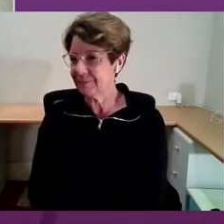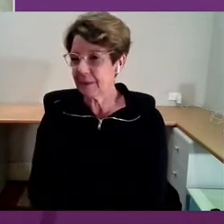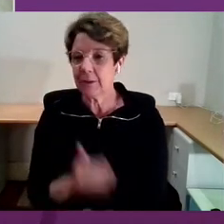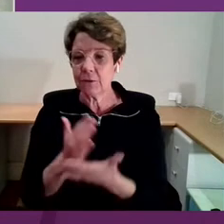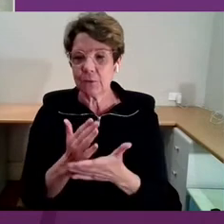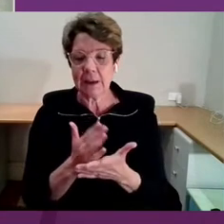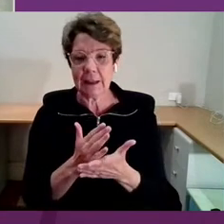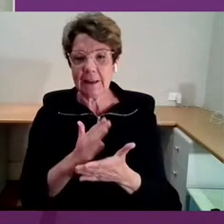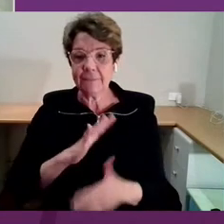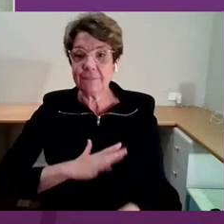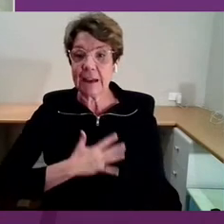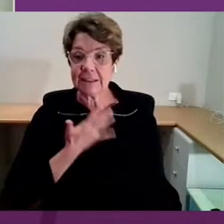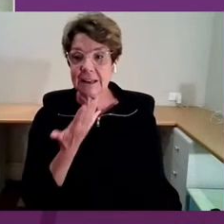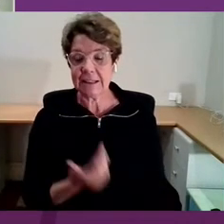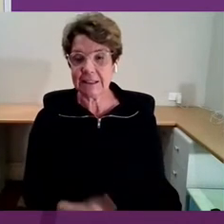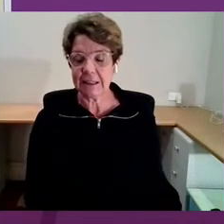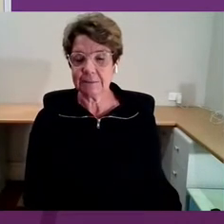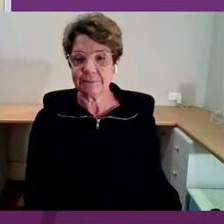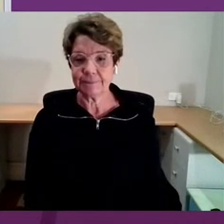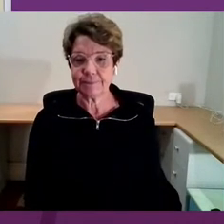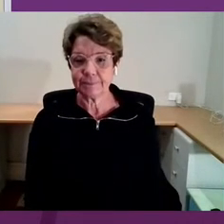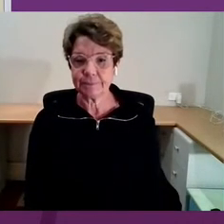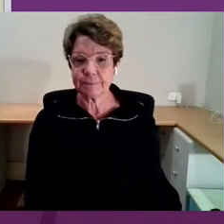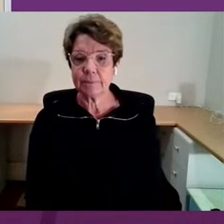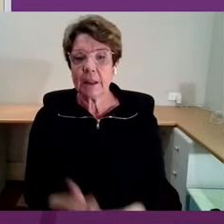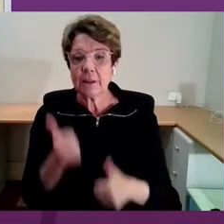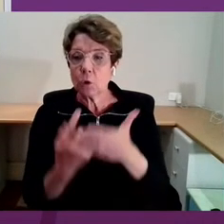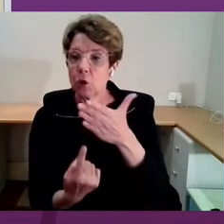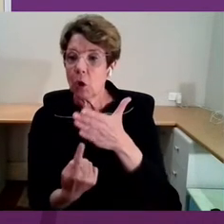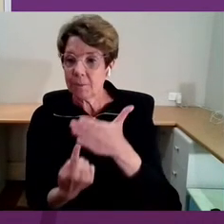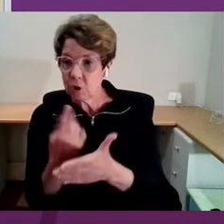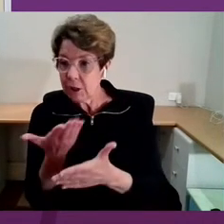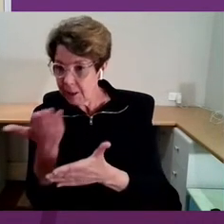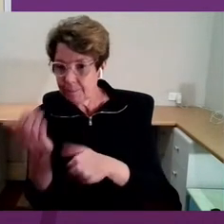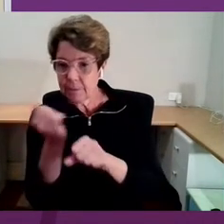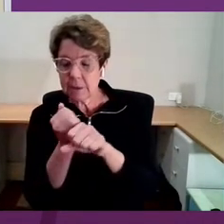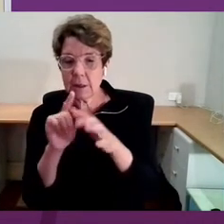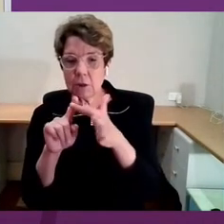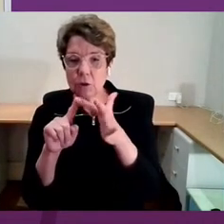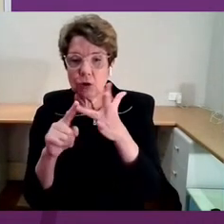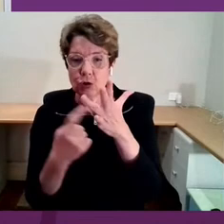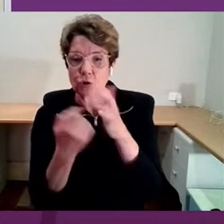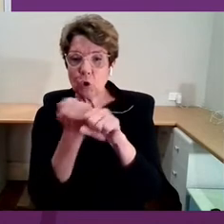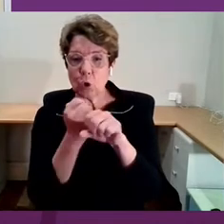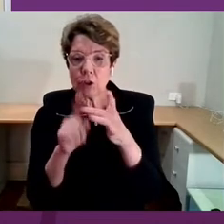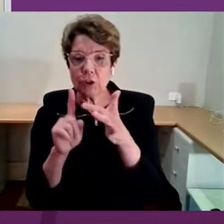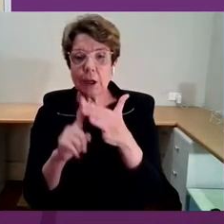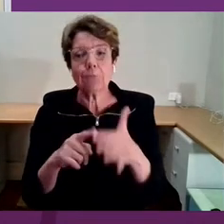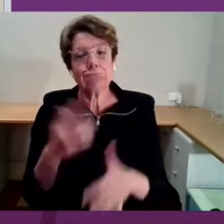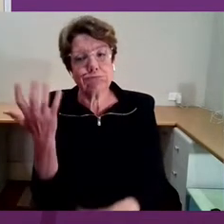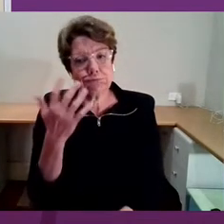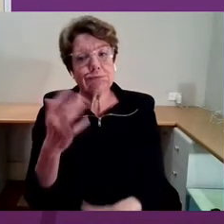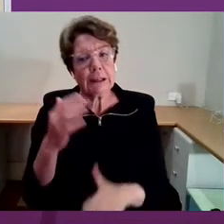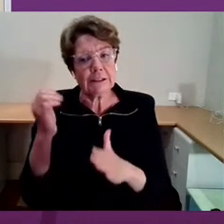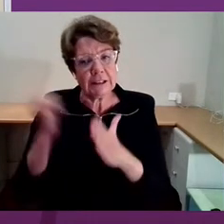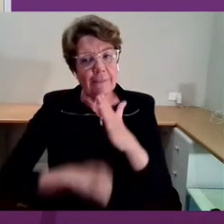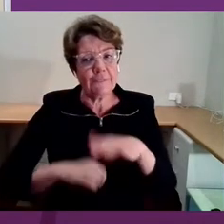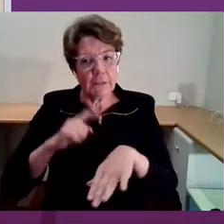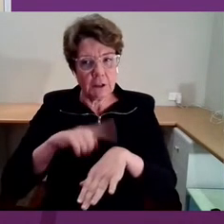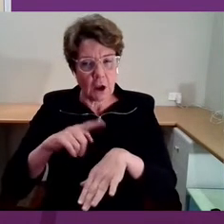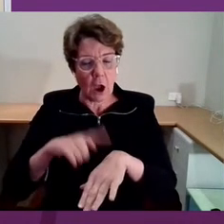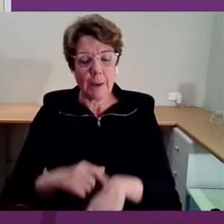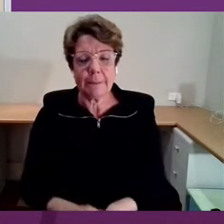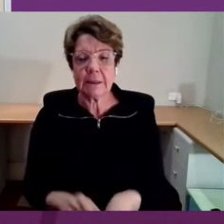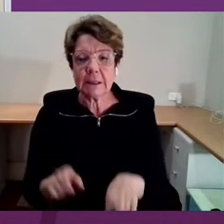opportunity to then, I'll go to you, Georgie. These are tough times. And as Marianne just outlined, there is